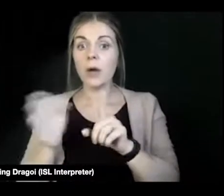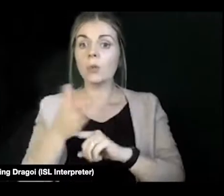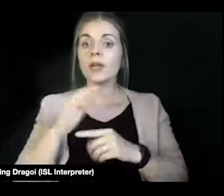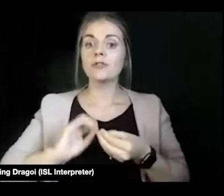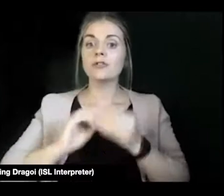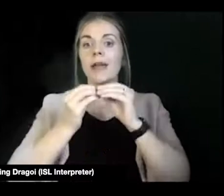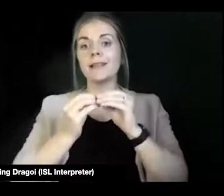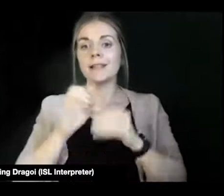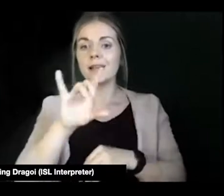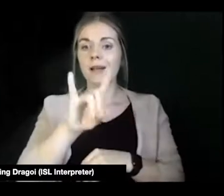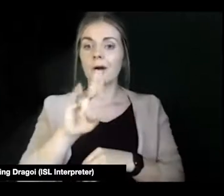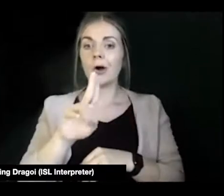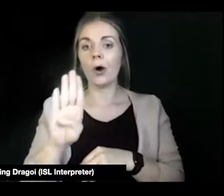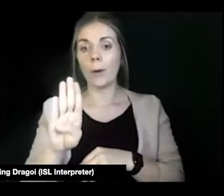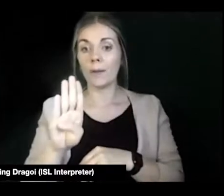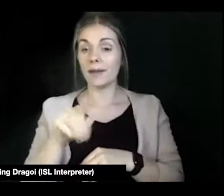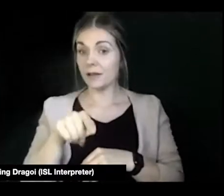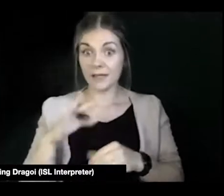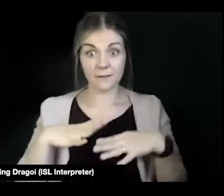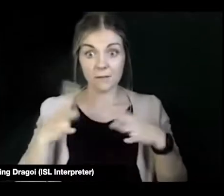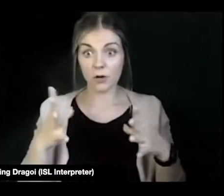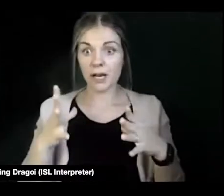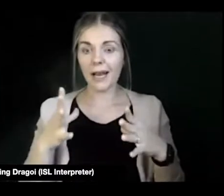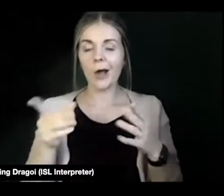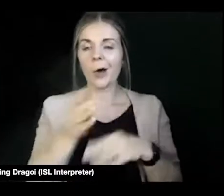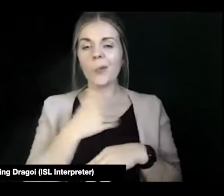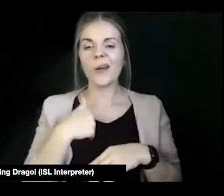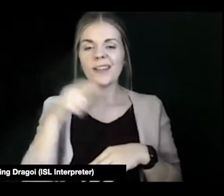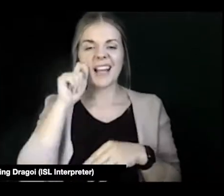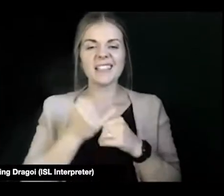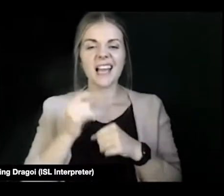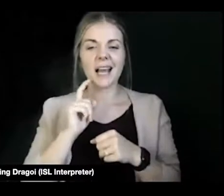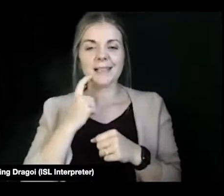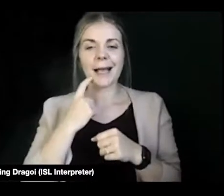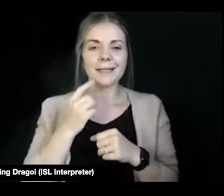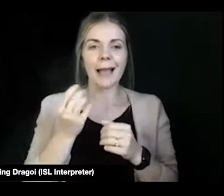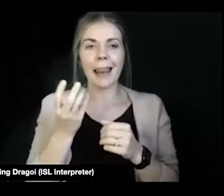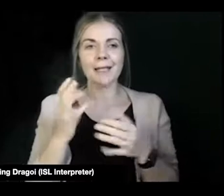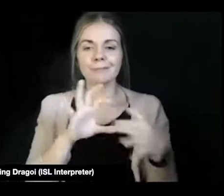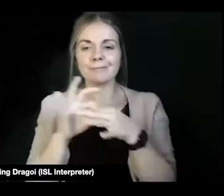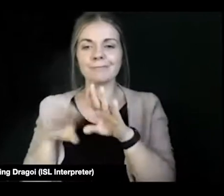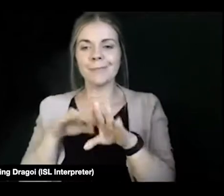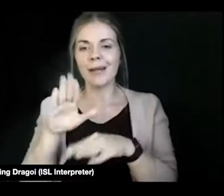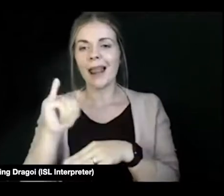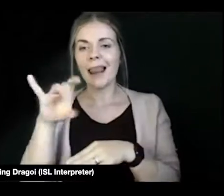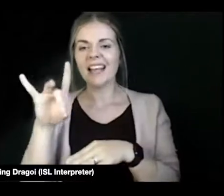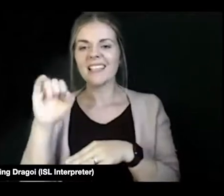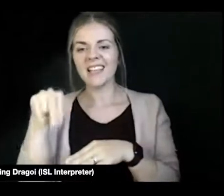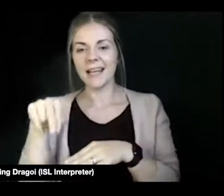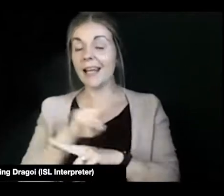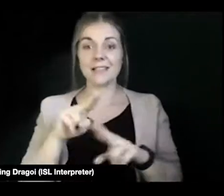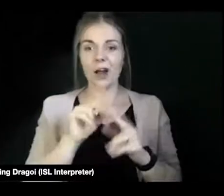called The Hub. It's completely free and we call it the sexy little sibling to LinkedIn. You go in, you fill your profile. It's not dating.